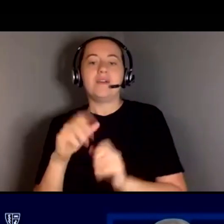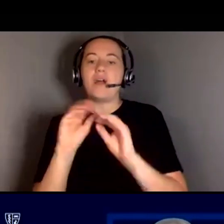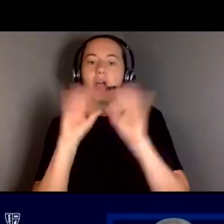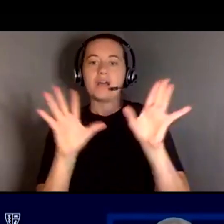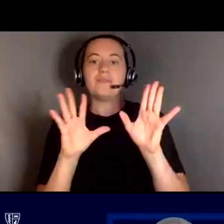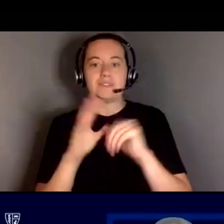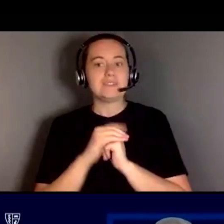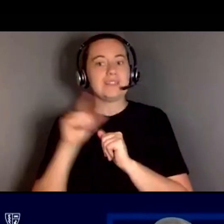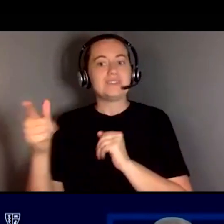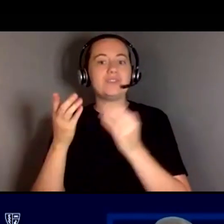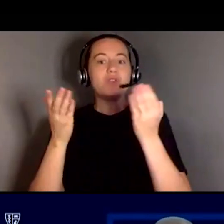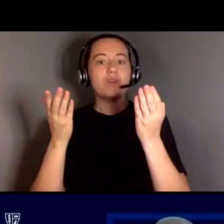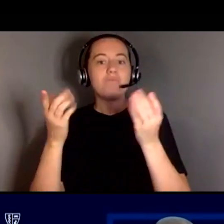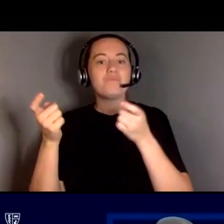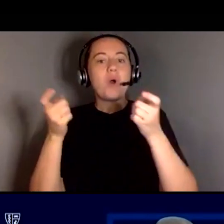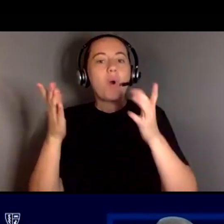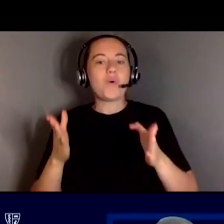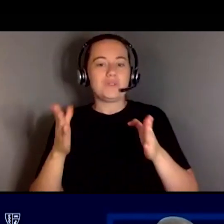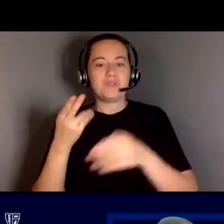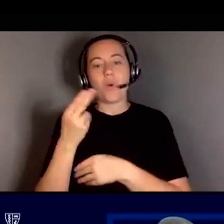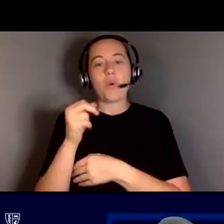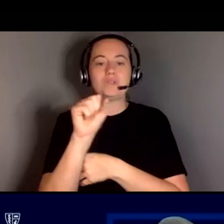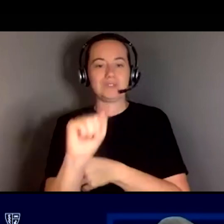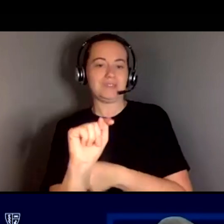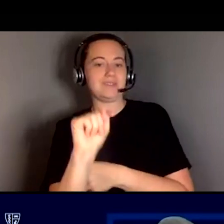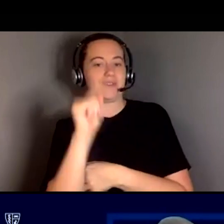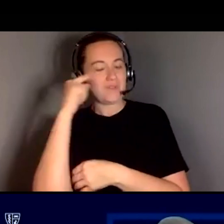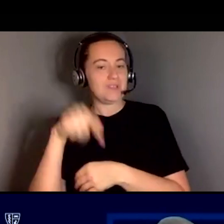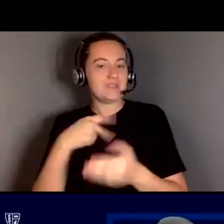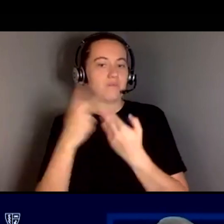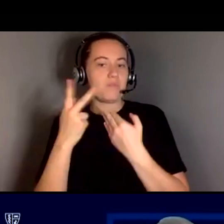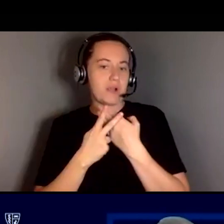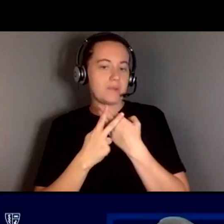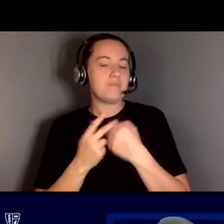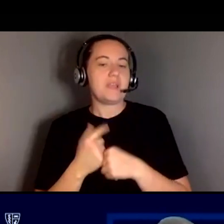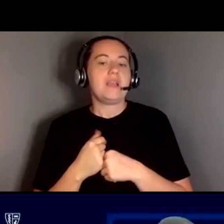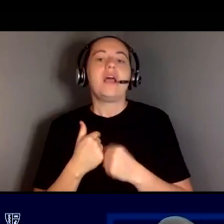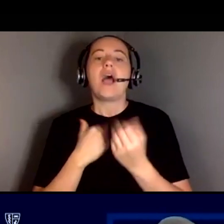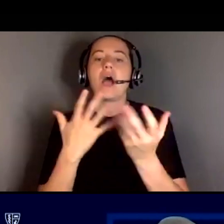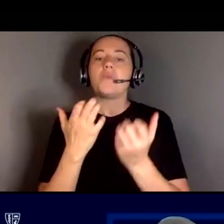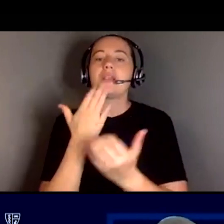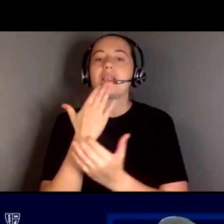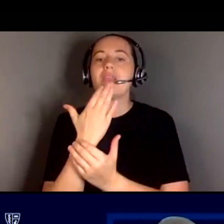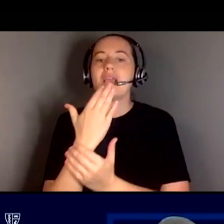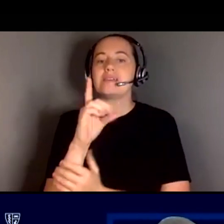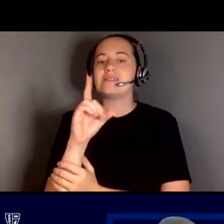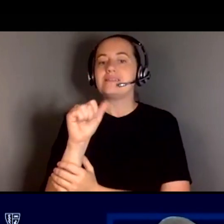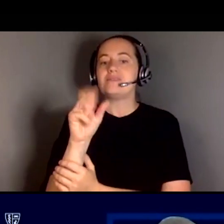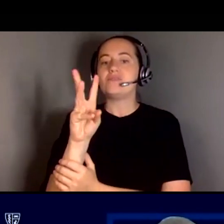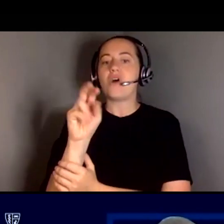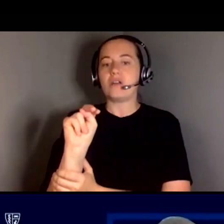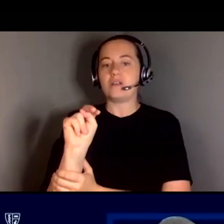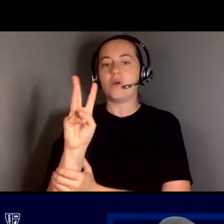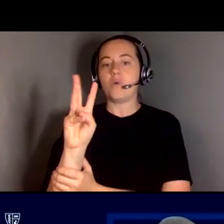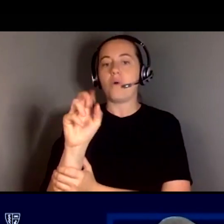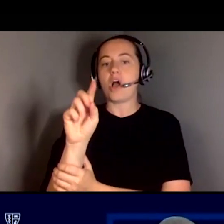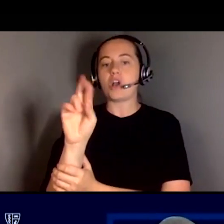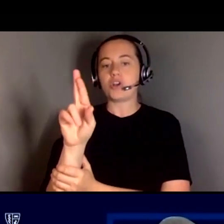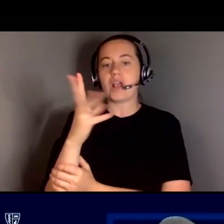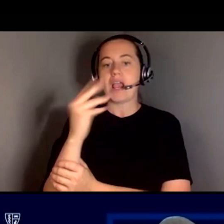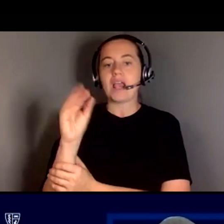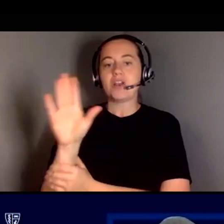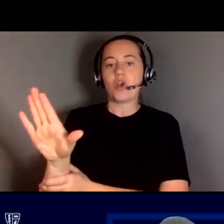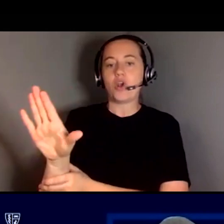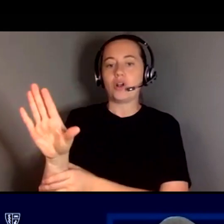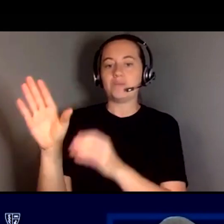host, so to speak, the quasi-host for this program, but I want to thank Dawn Walker and her shop for pulling this together,